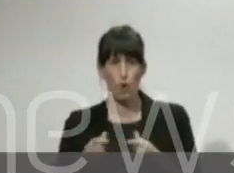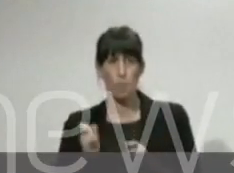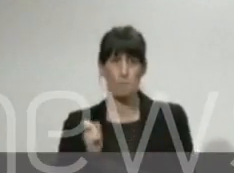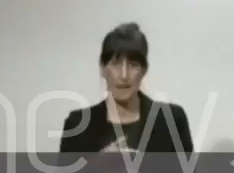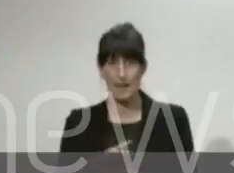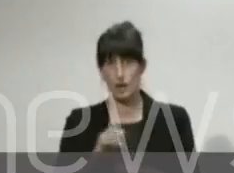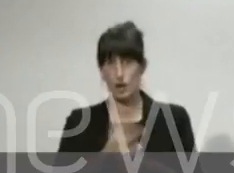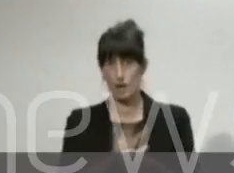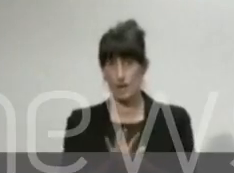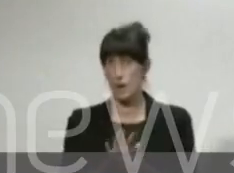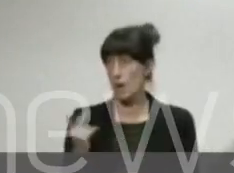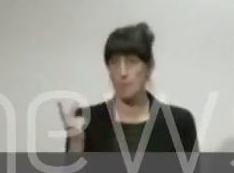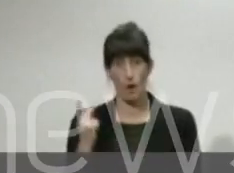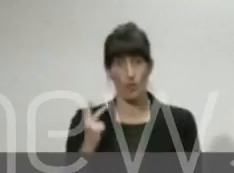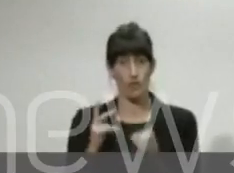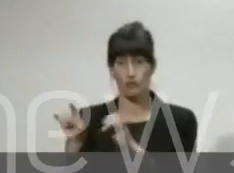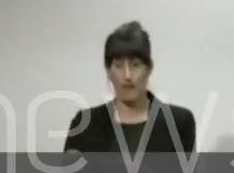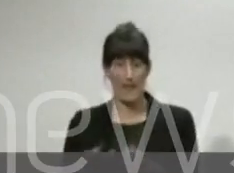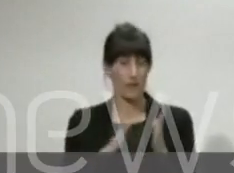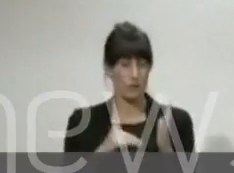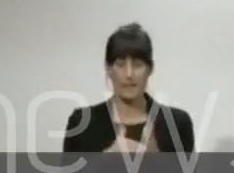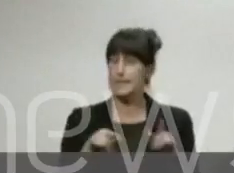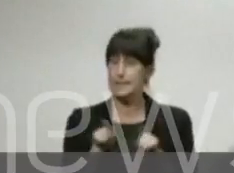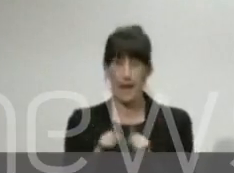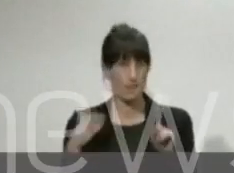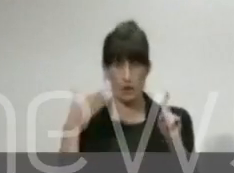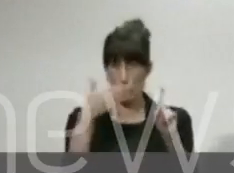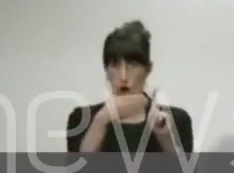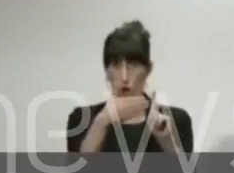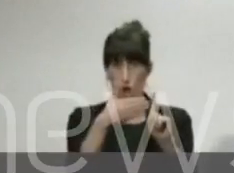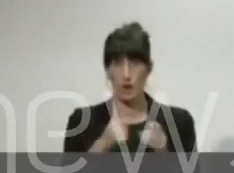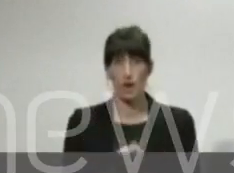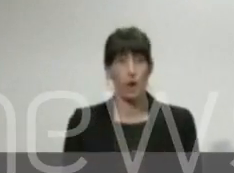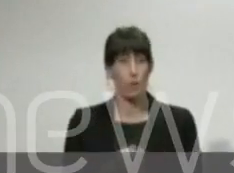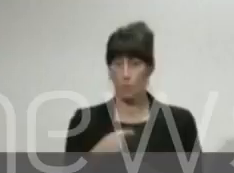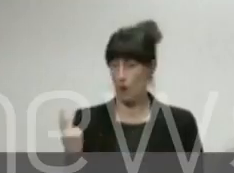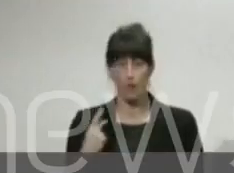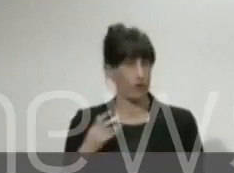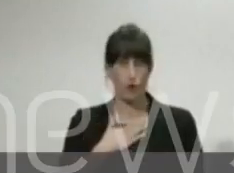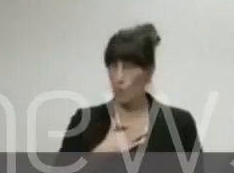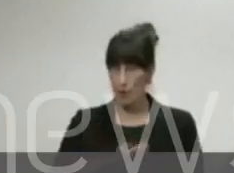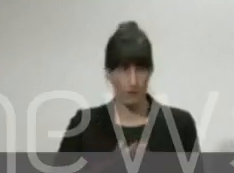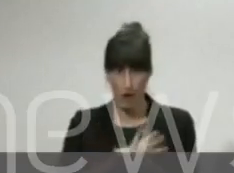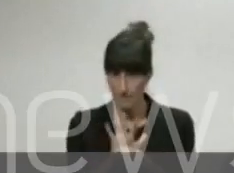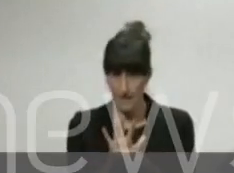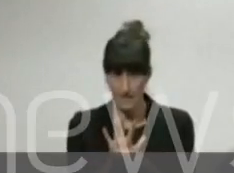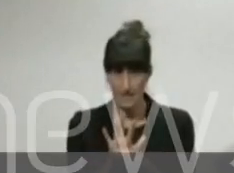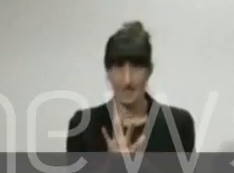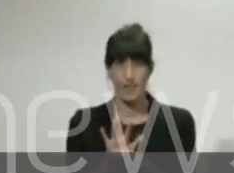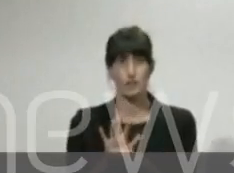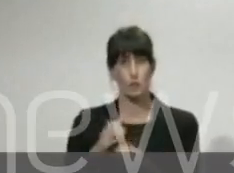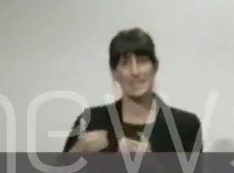the same goals for both of us. Neither of us want cases of COVID coming between our countries. Neither of us would want the burden of that.